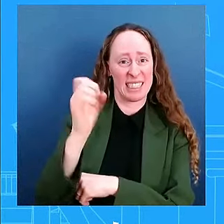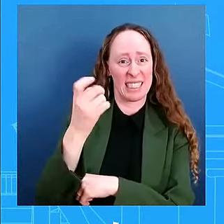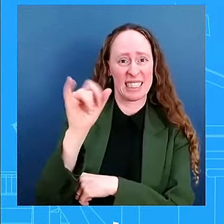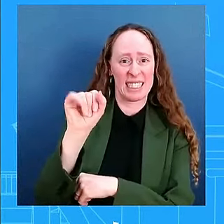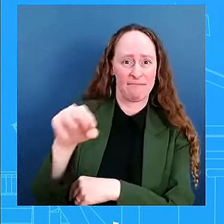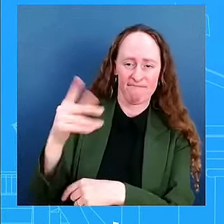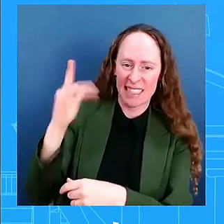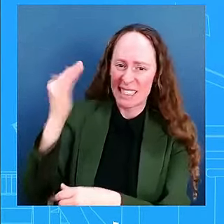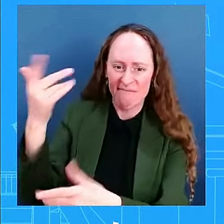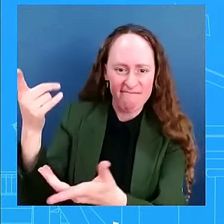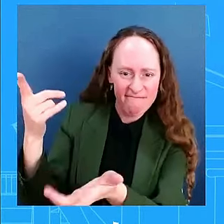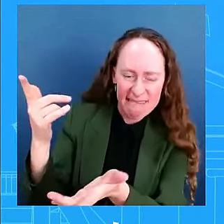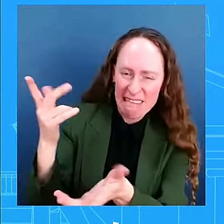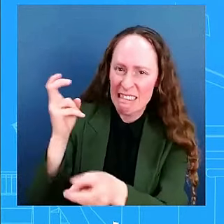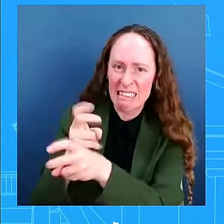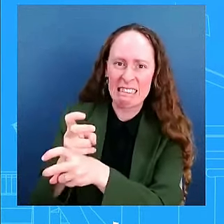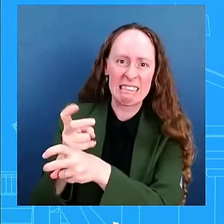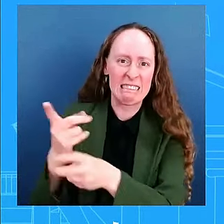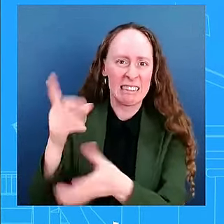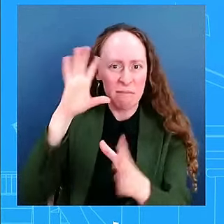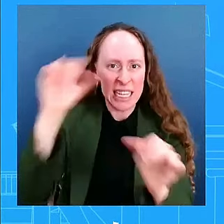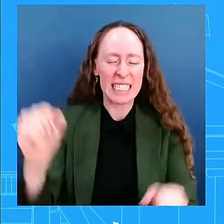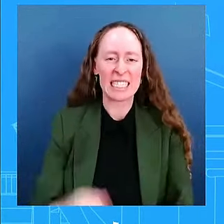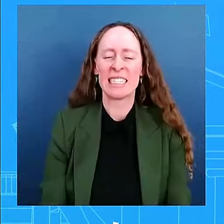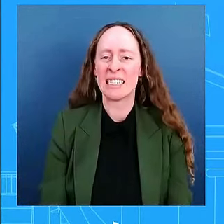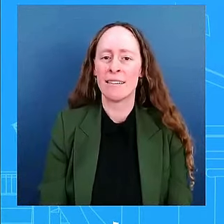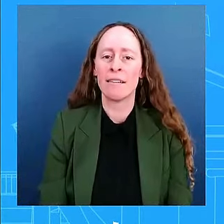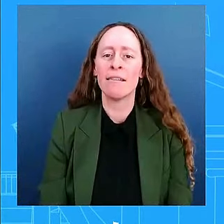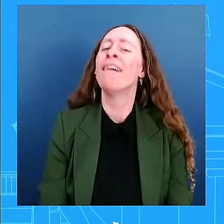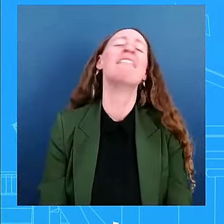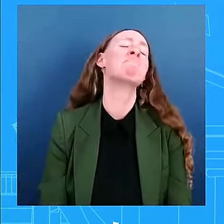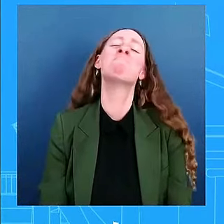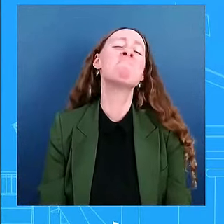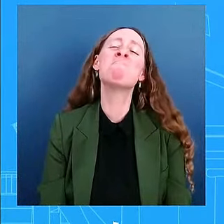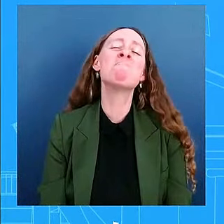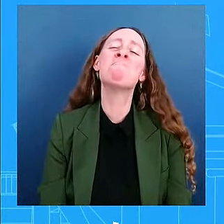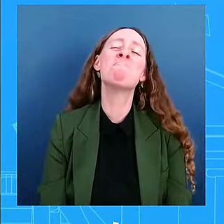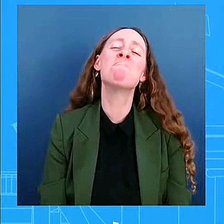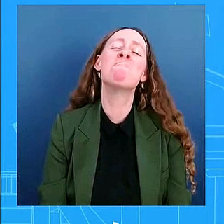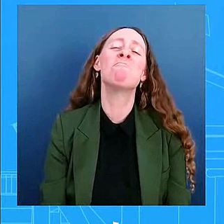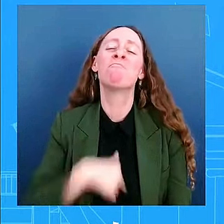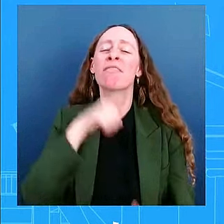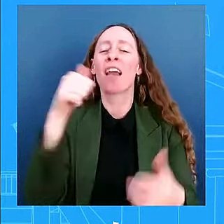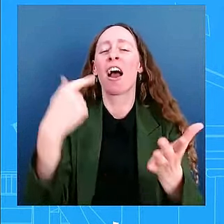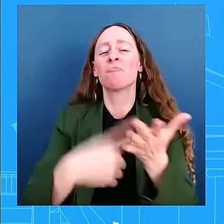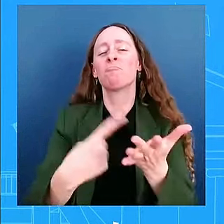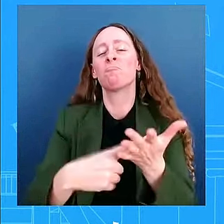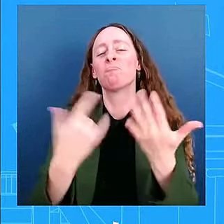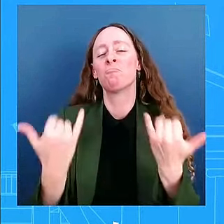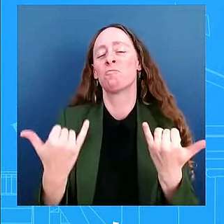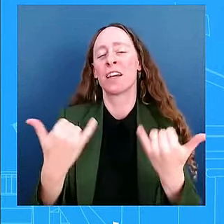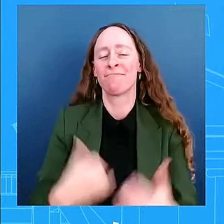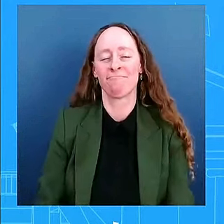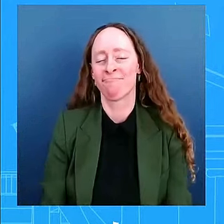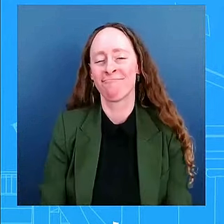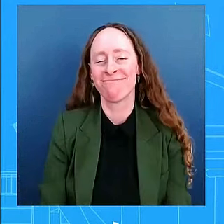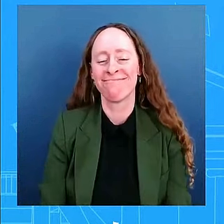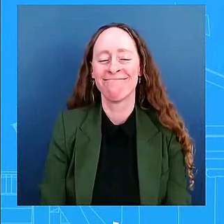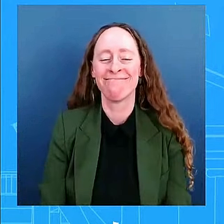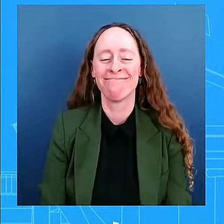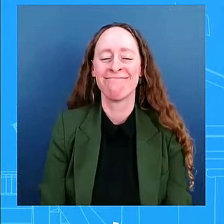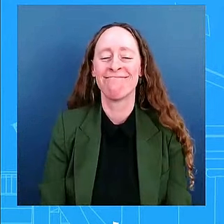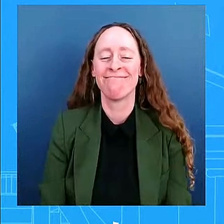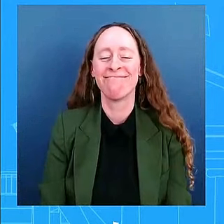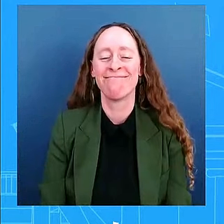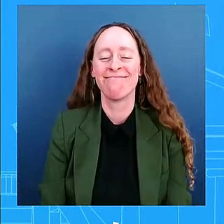get into it from here. Um, what I can say is that we are all very proud of what the